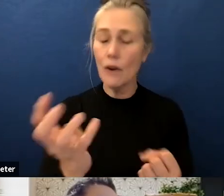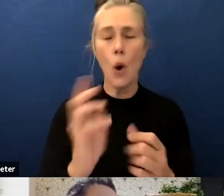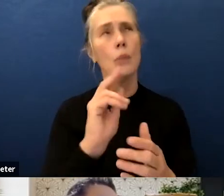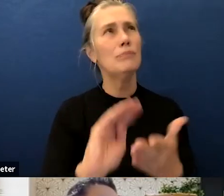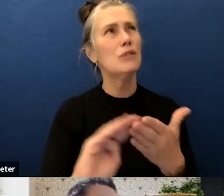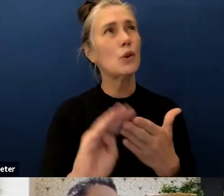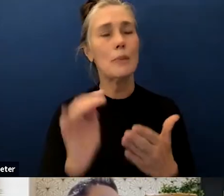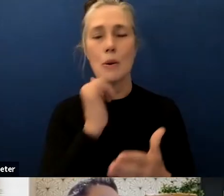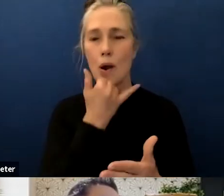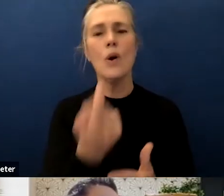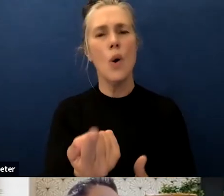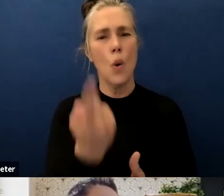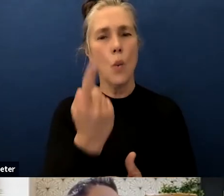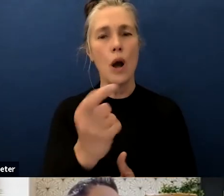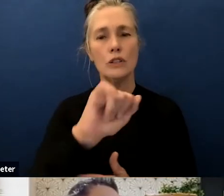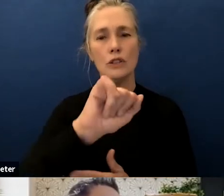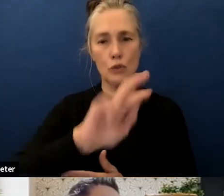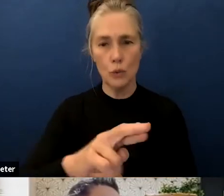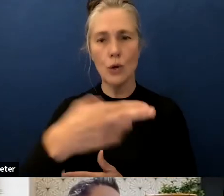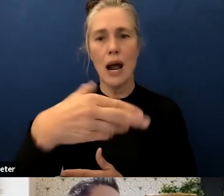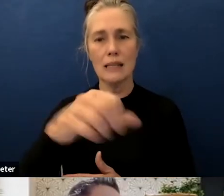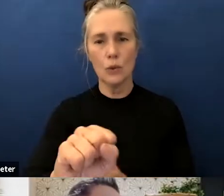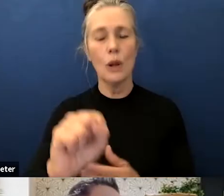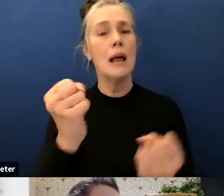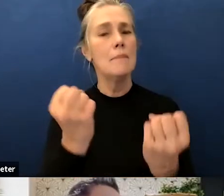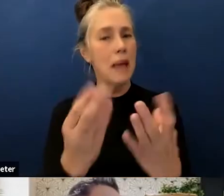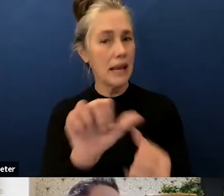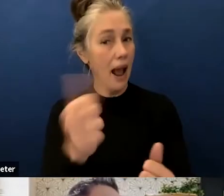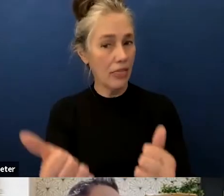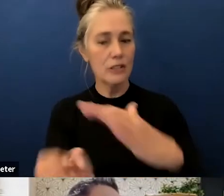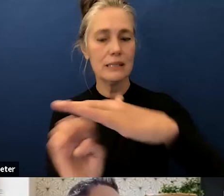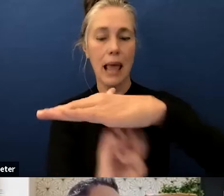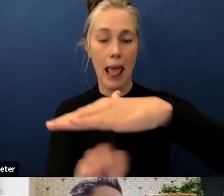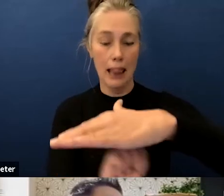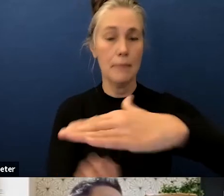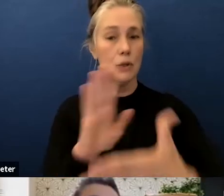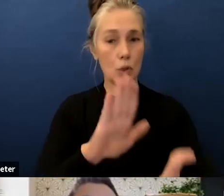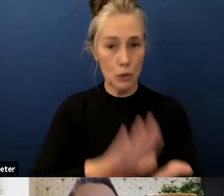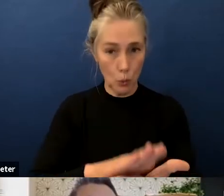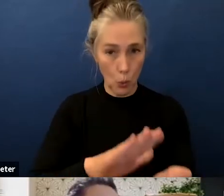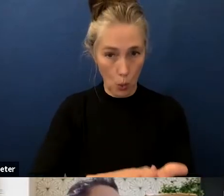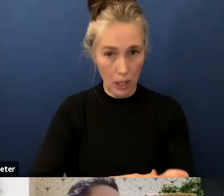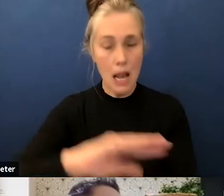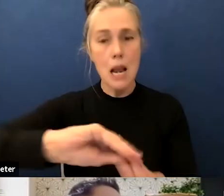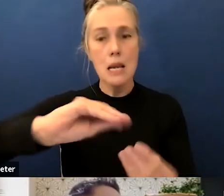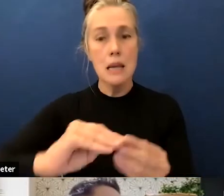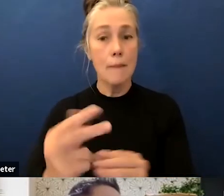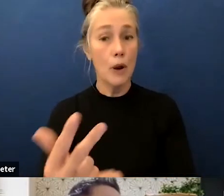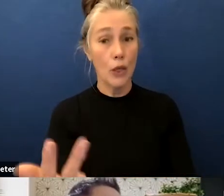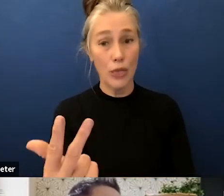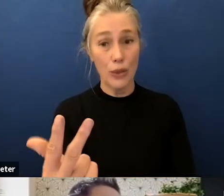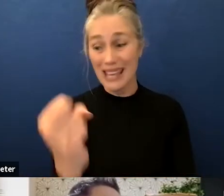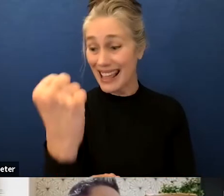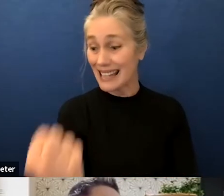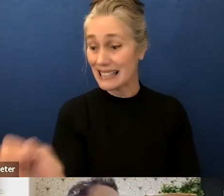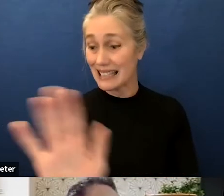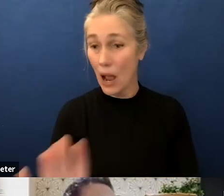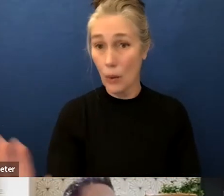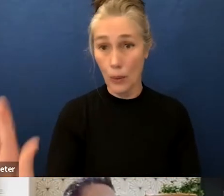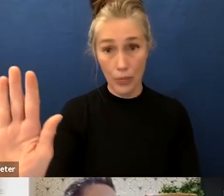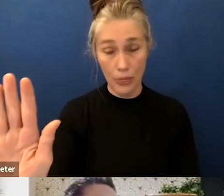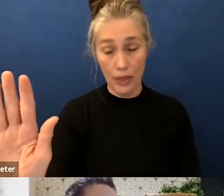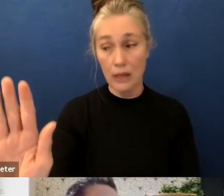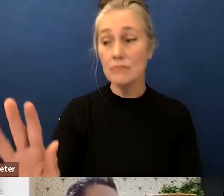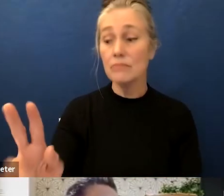um one junior high site there and then in number three which spans the south portion there you do